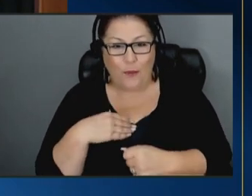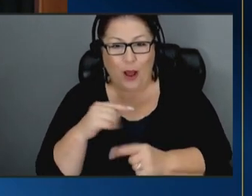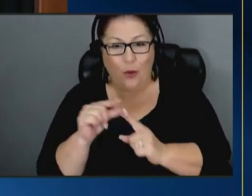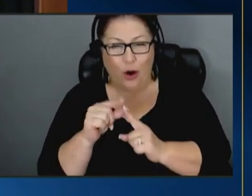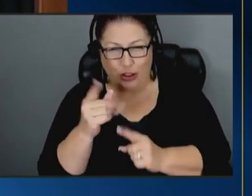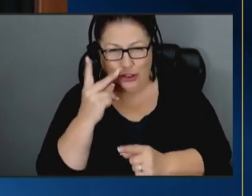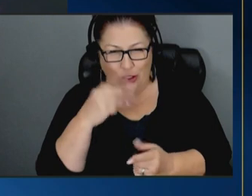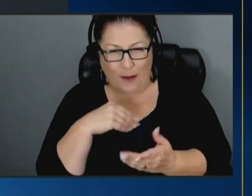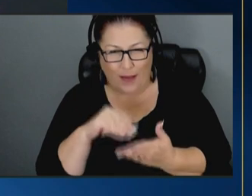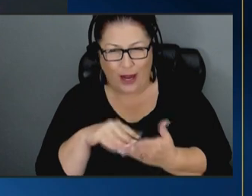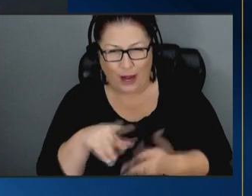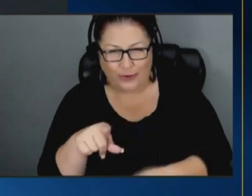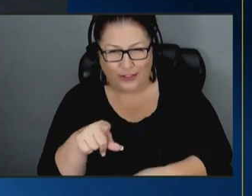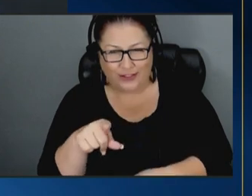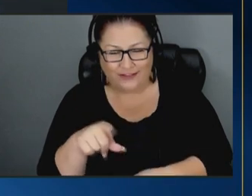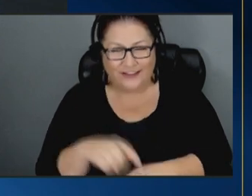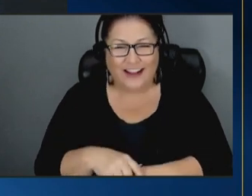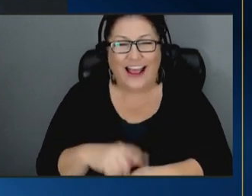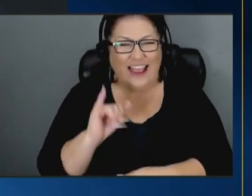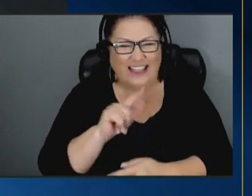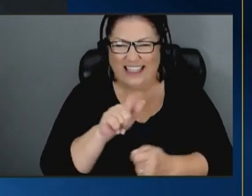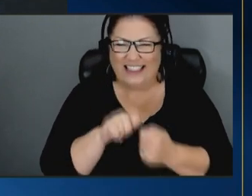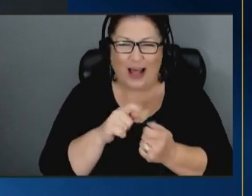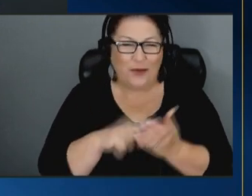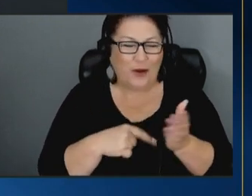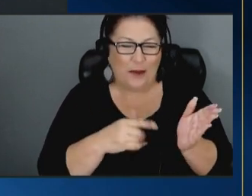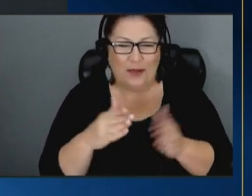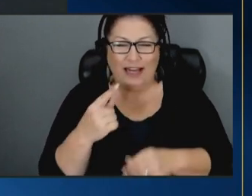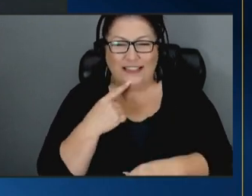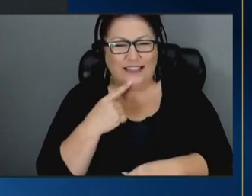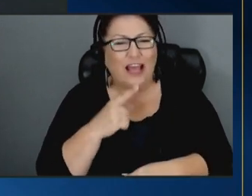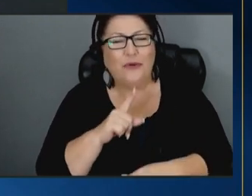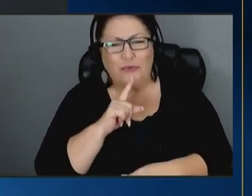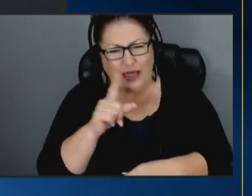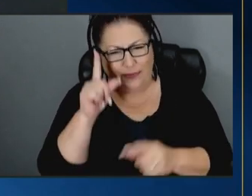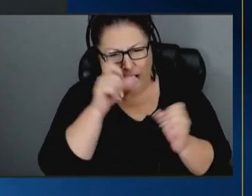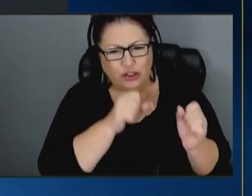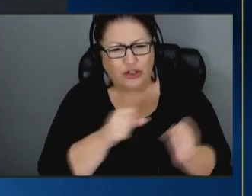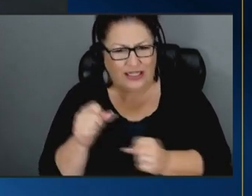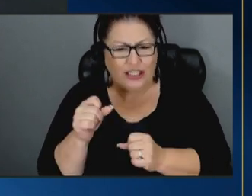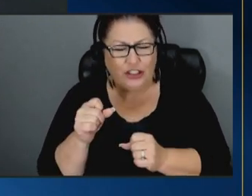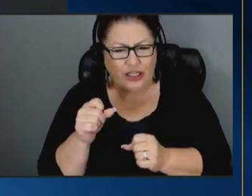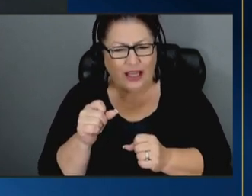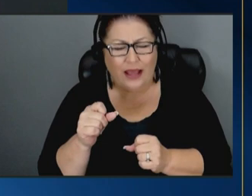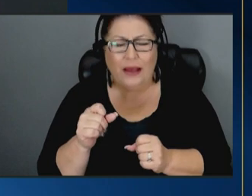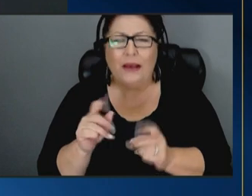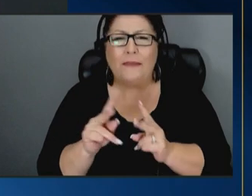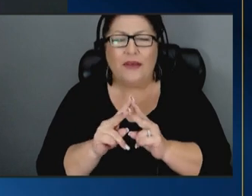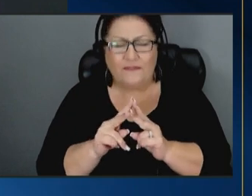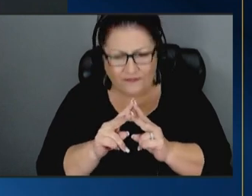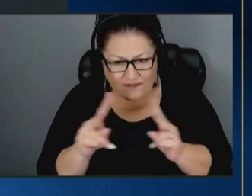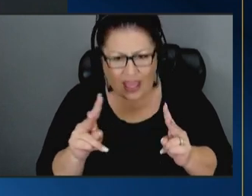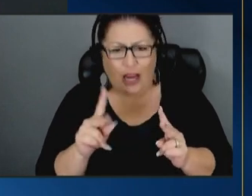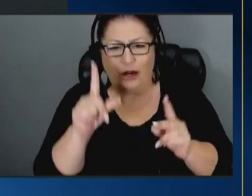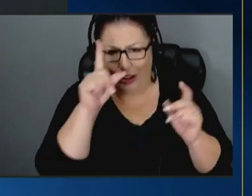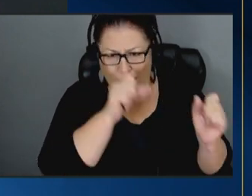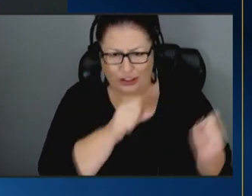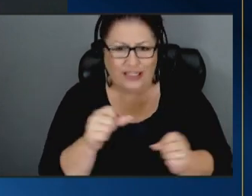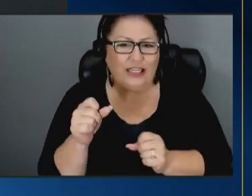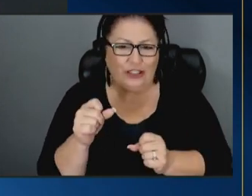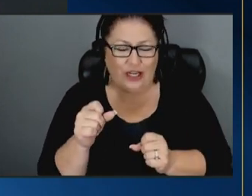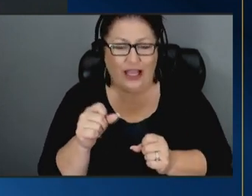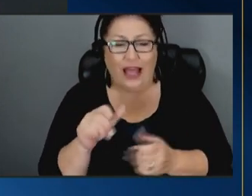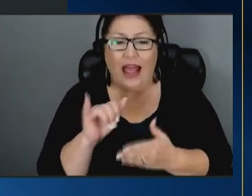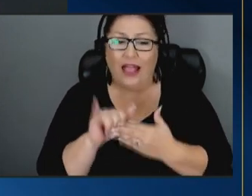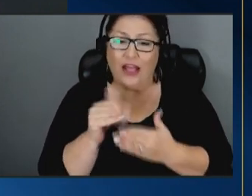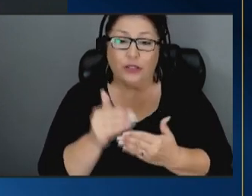that was exactly what i was going to say is be very strategic be very strategic and that is pre